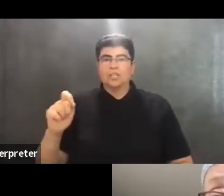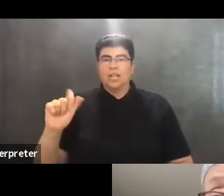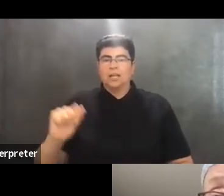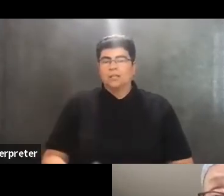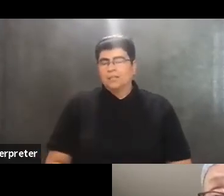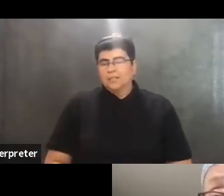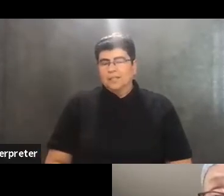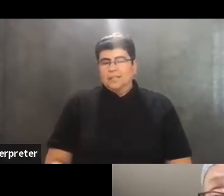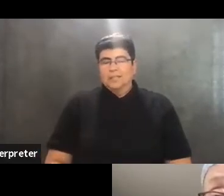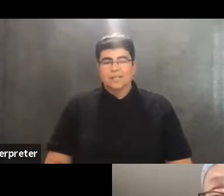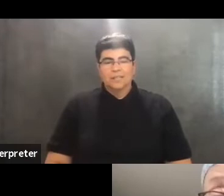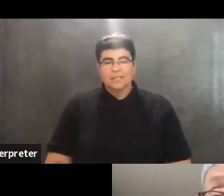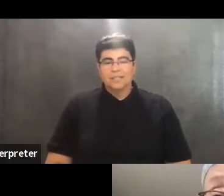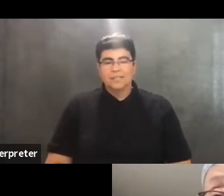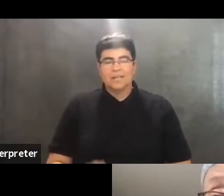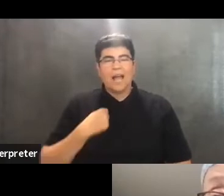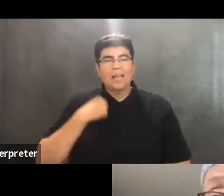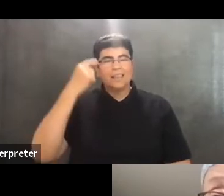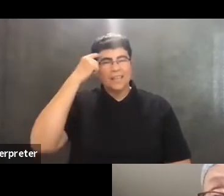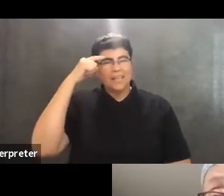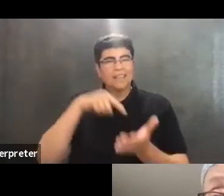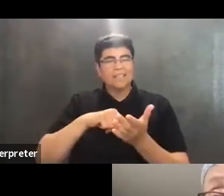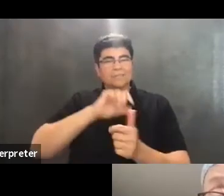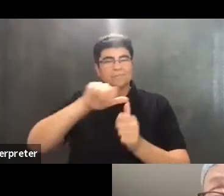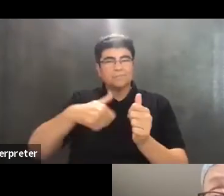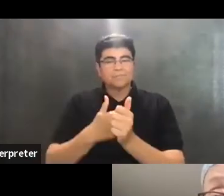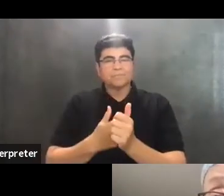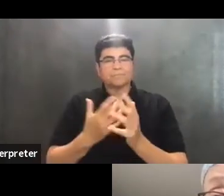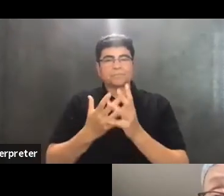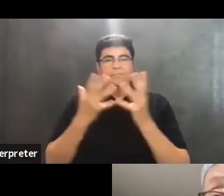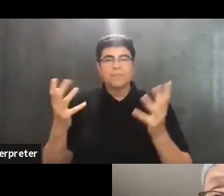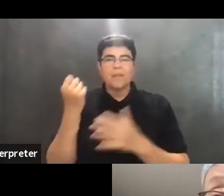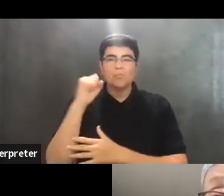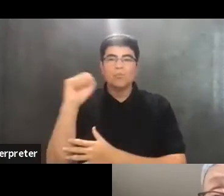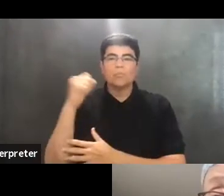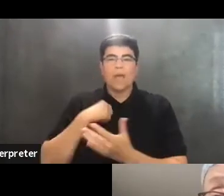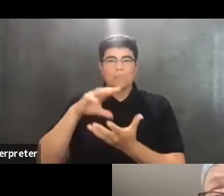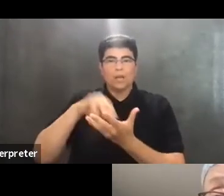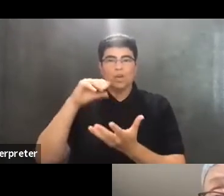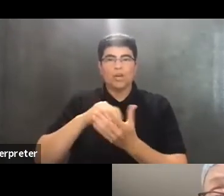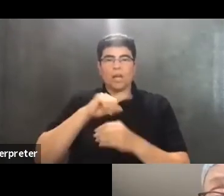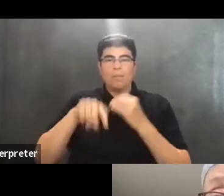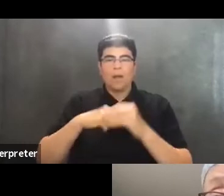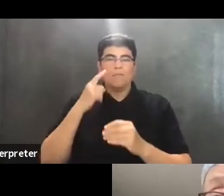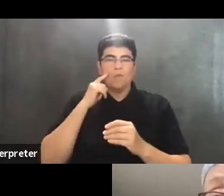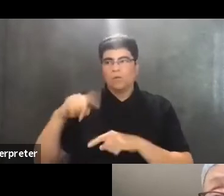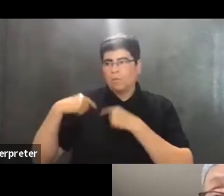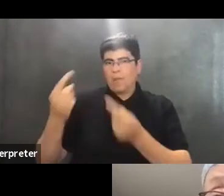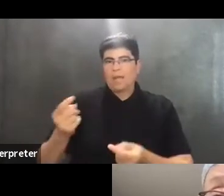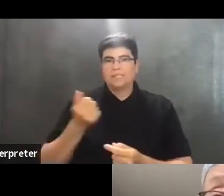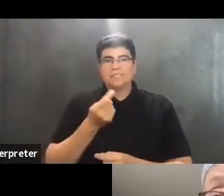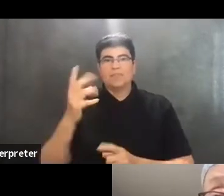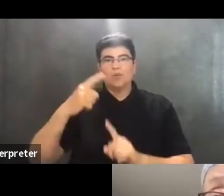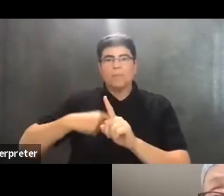think, underlies a good deal of the movement that I have been learning about over the past several months,